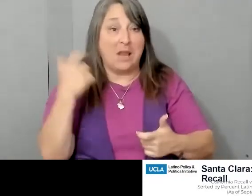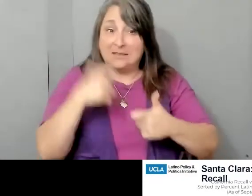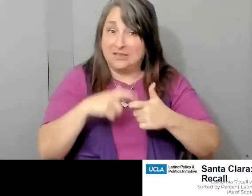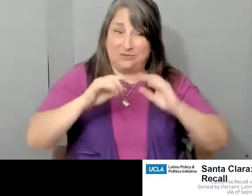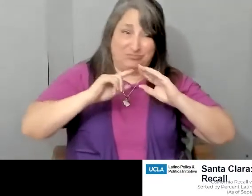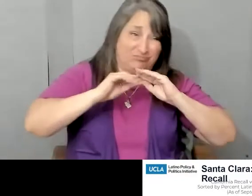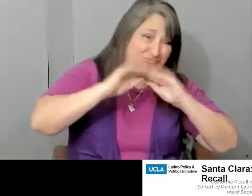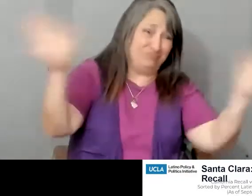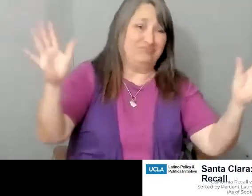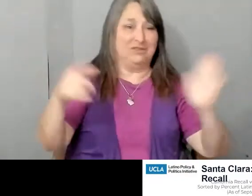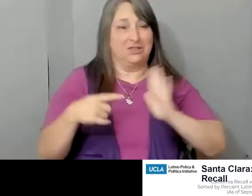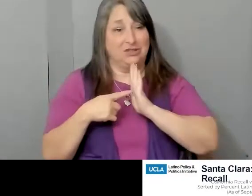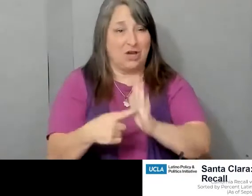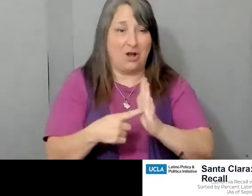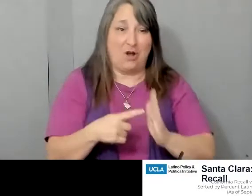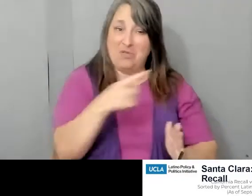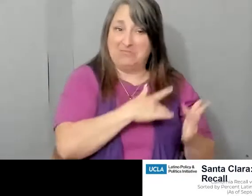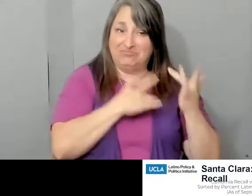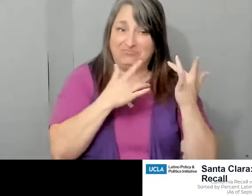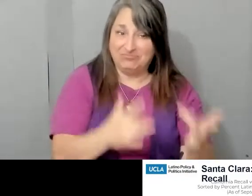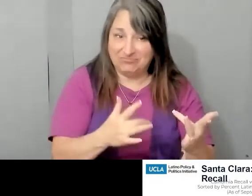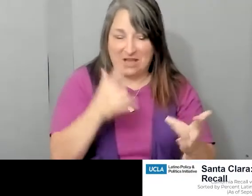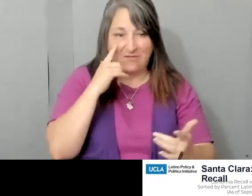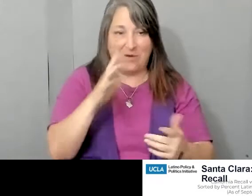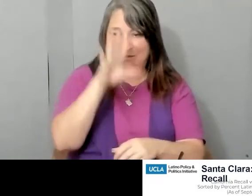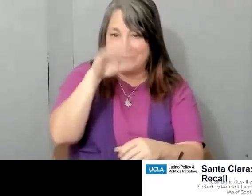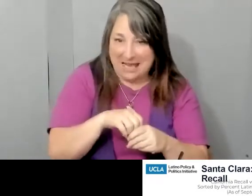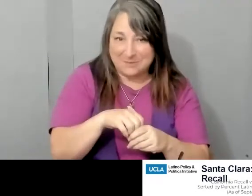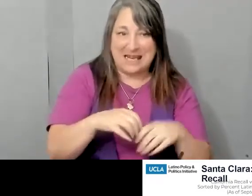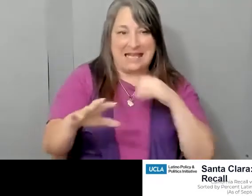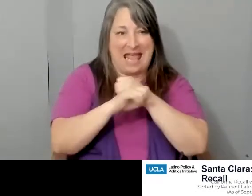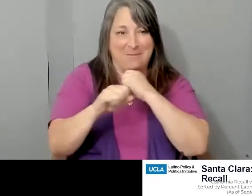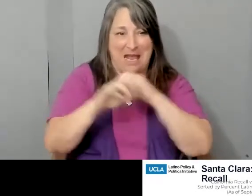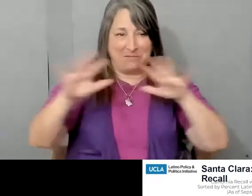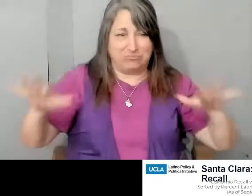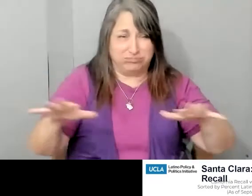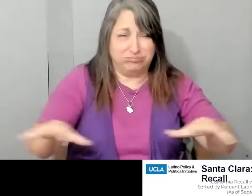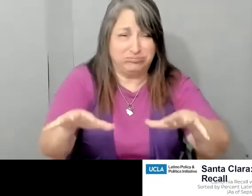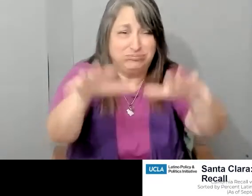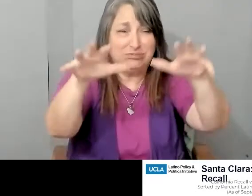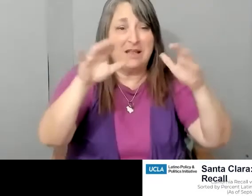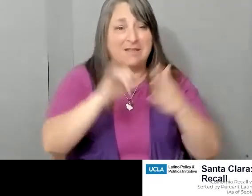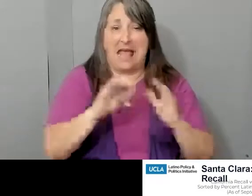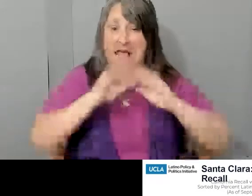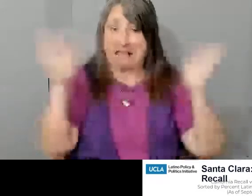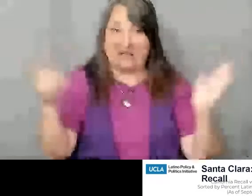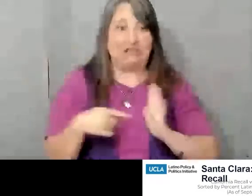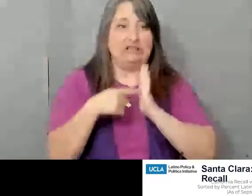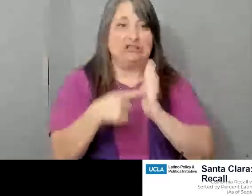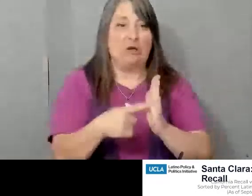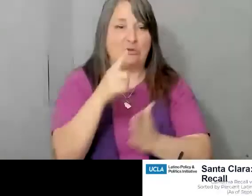acumen for an investment and a campaign mobilization effort that clearly demarcates what's at stake.